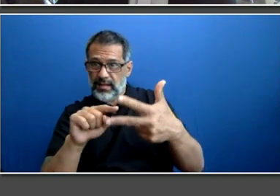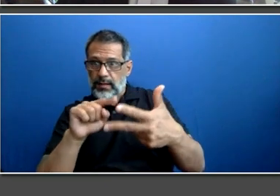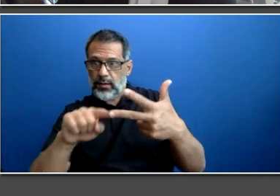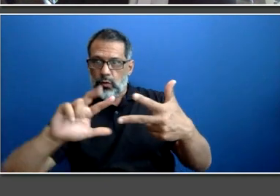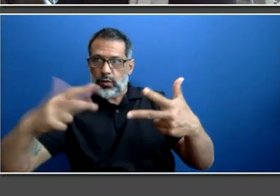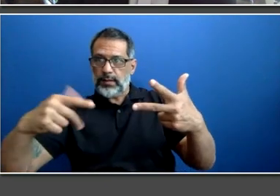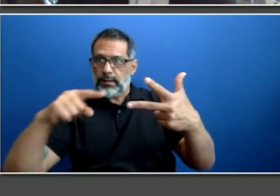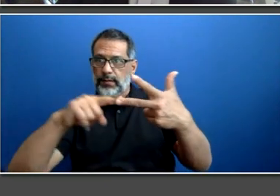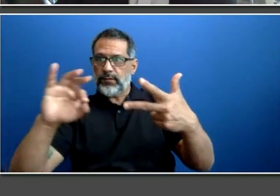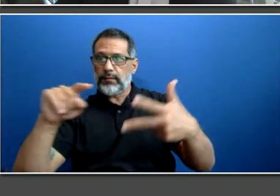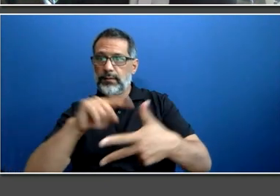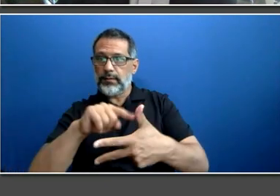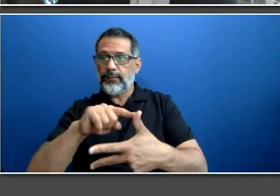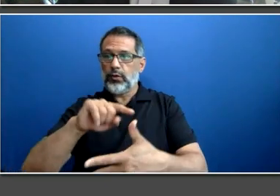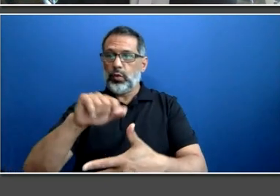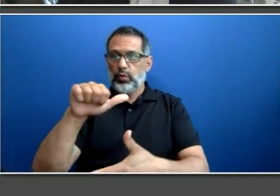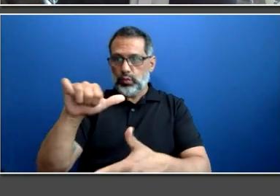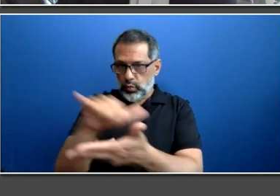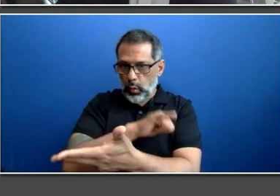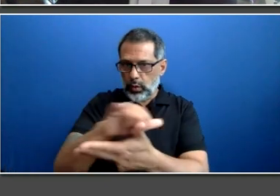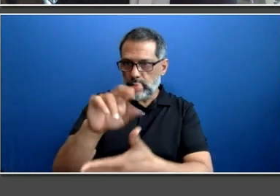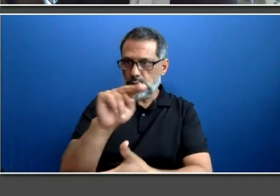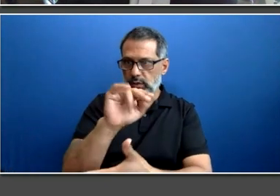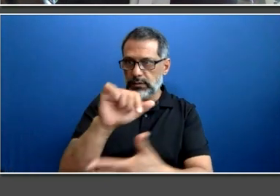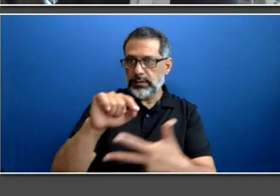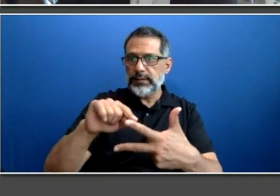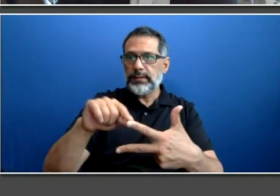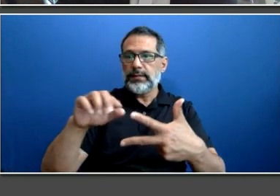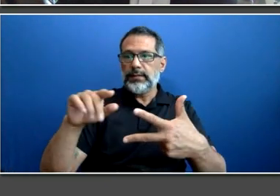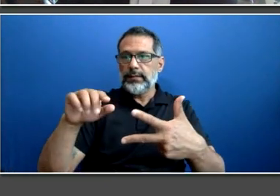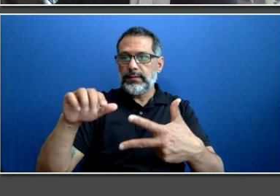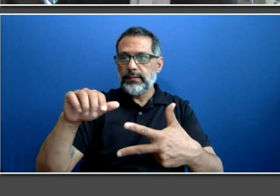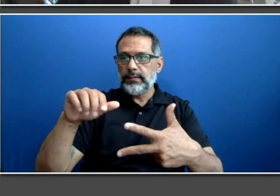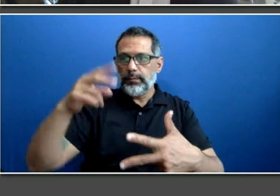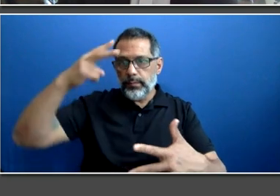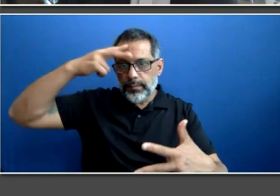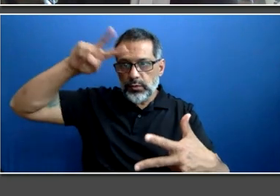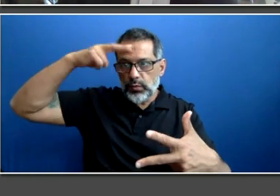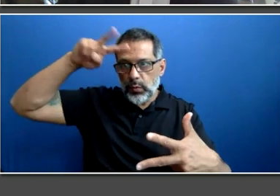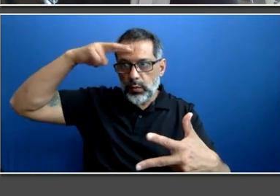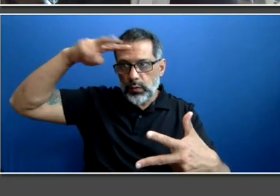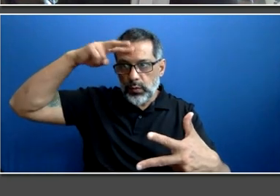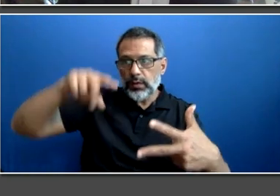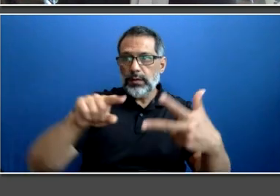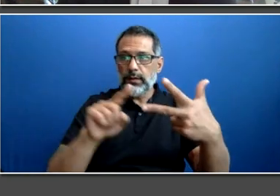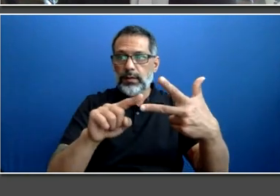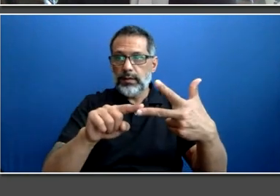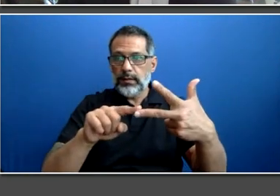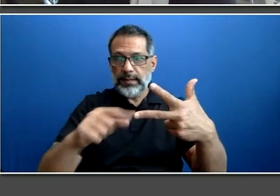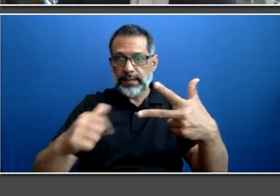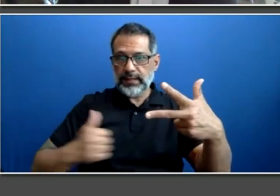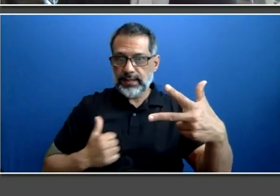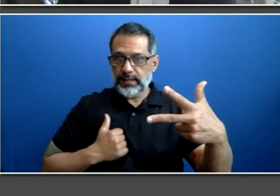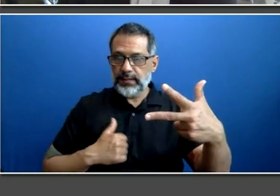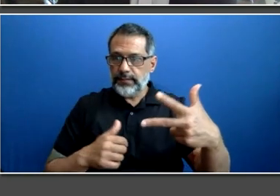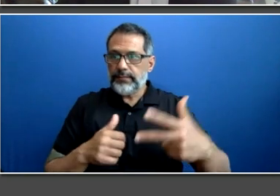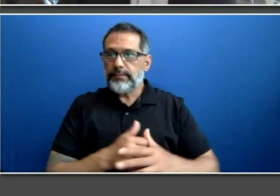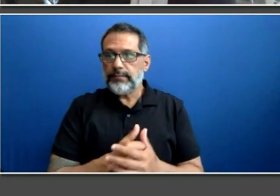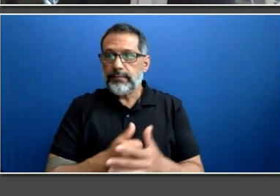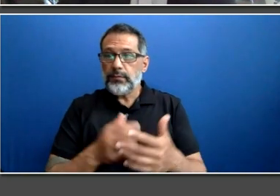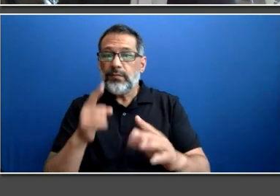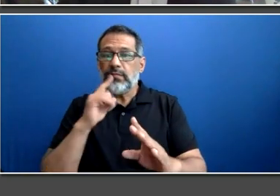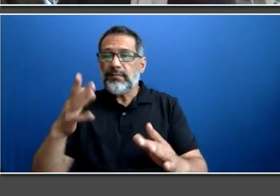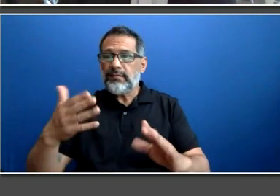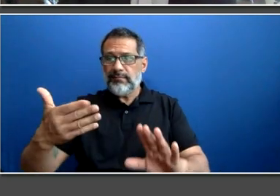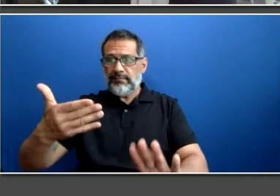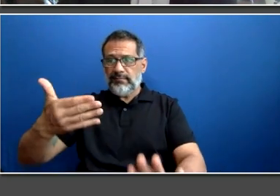than the TTC. know, in pre-pandemic, we actually carried a million customers approximately every two years. And